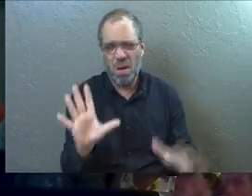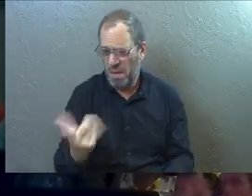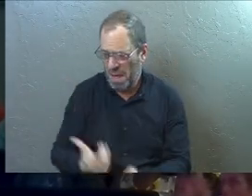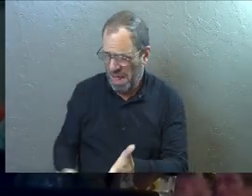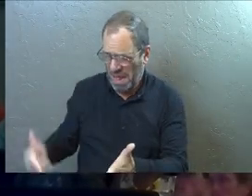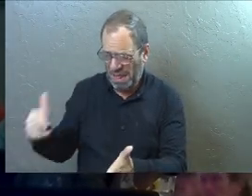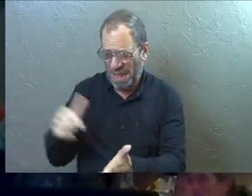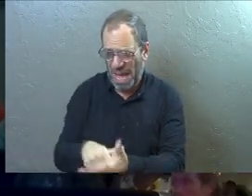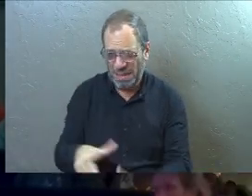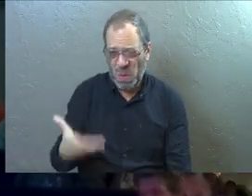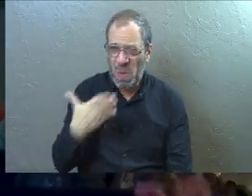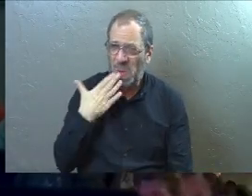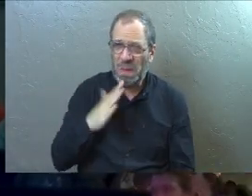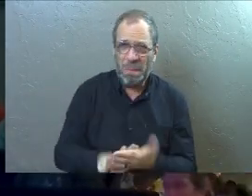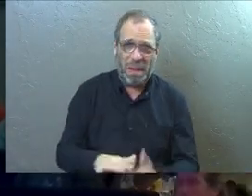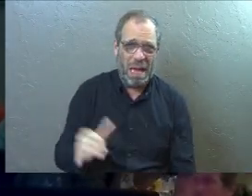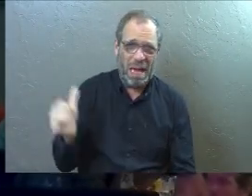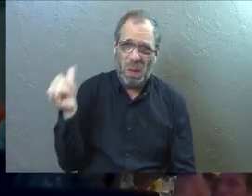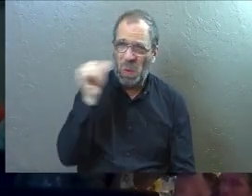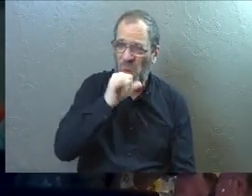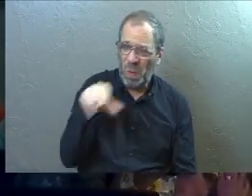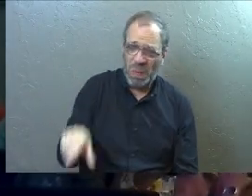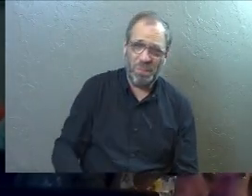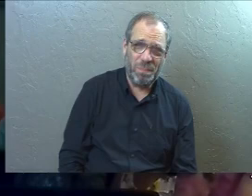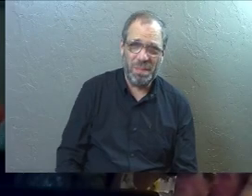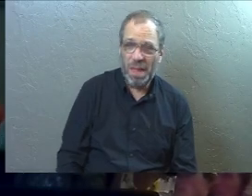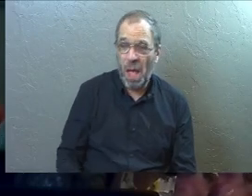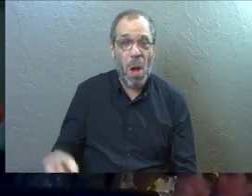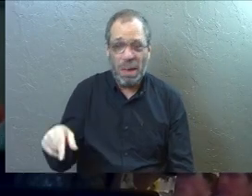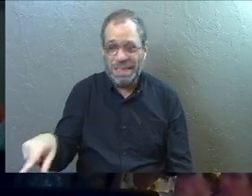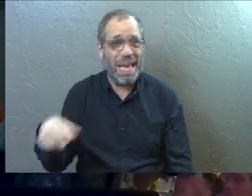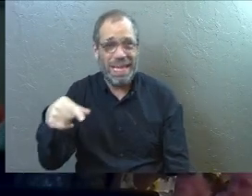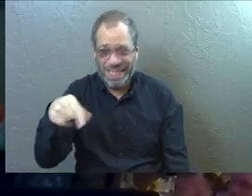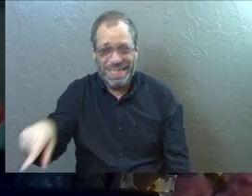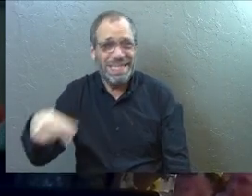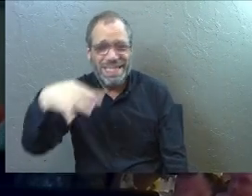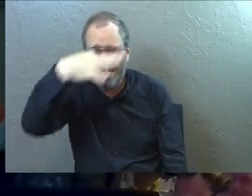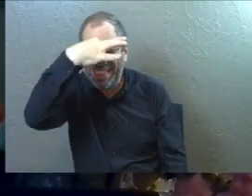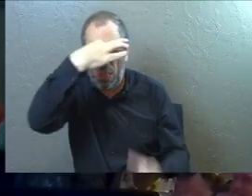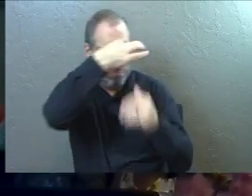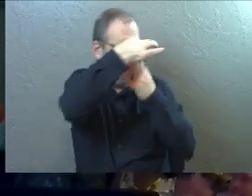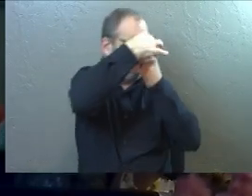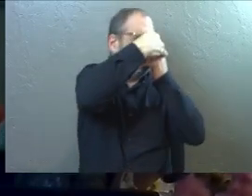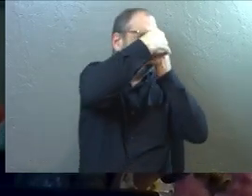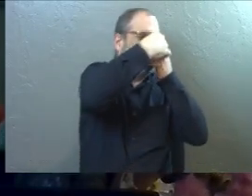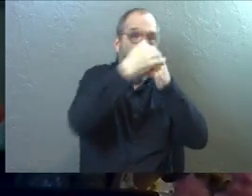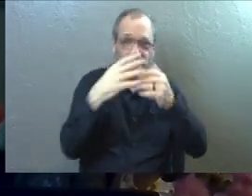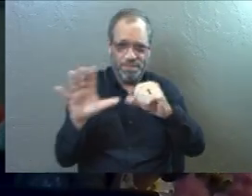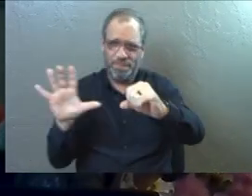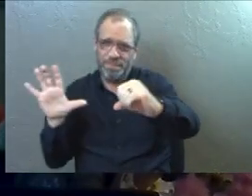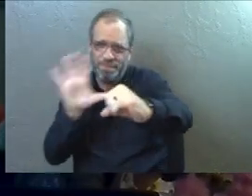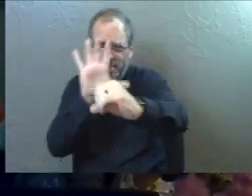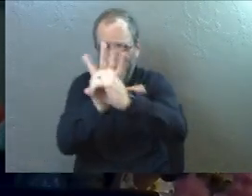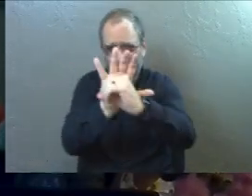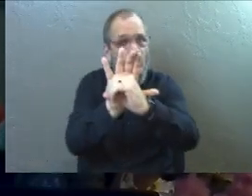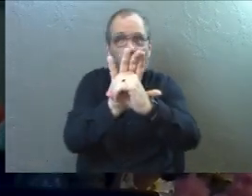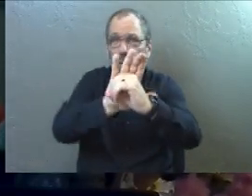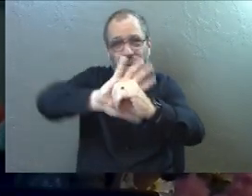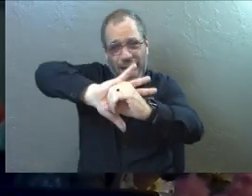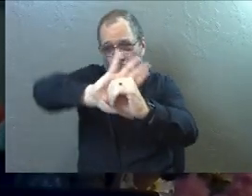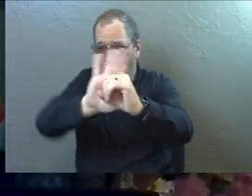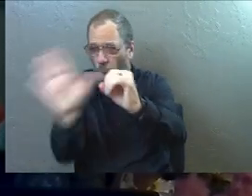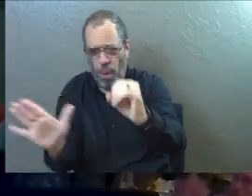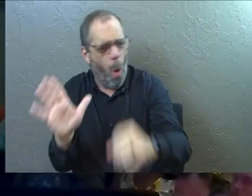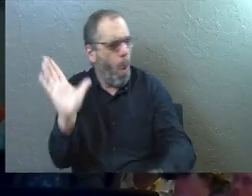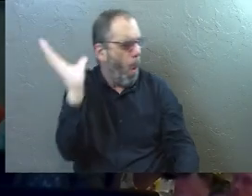Lazarus is in some bad shape. Like when she said he stinketh, she was right. It was sealed behind that stone. You did not want to